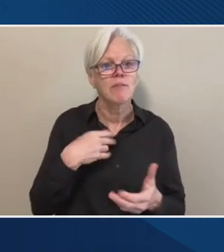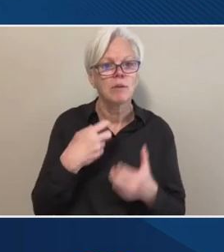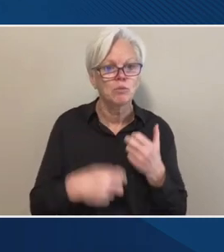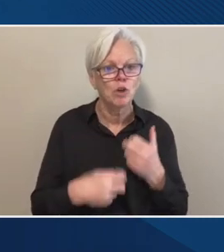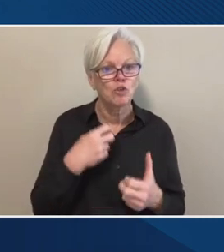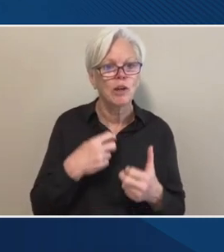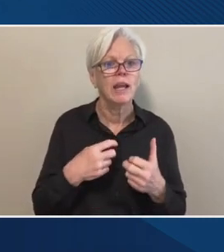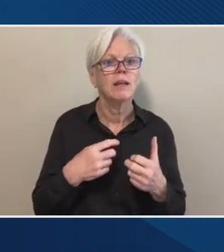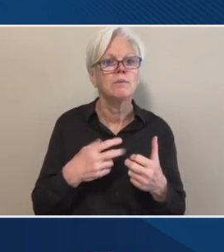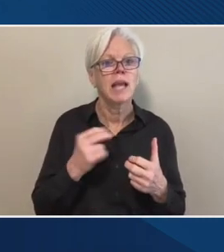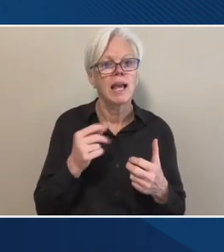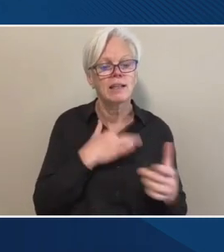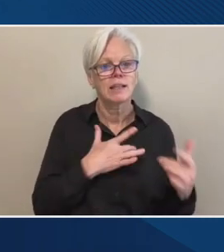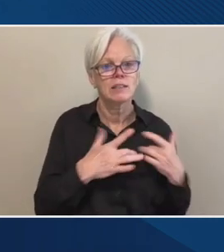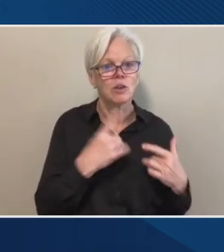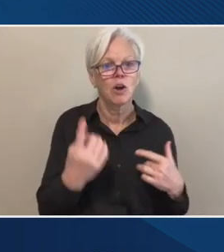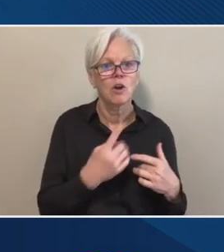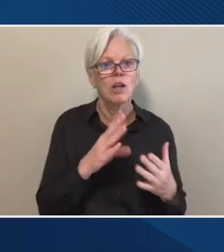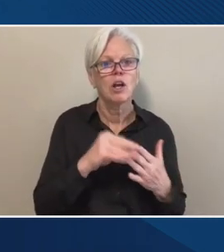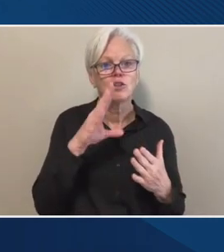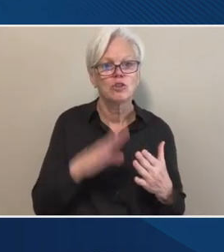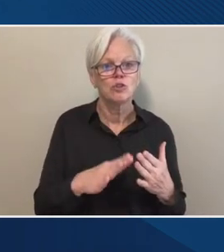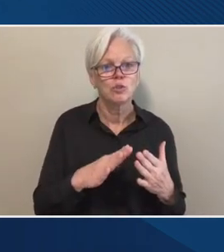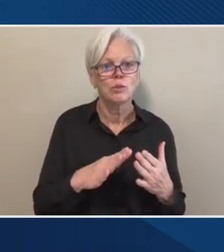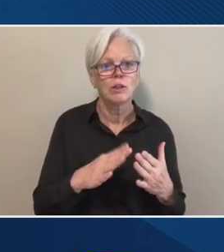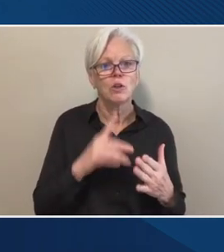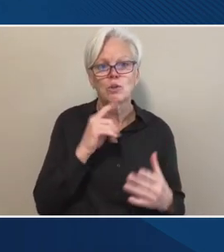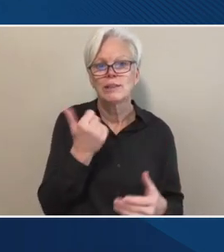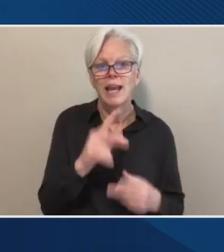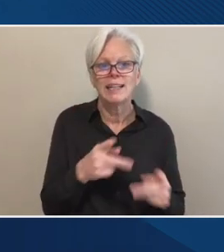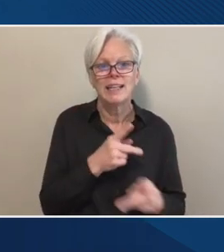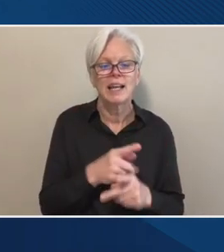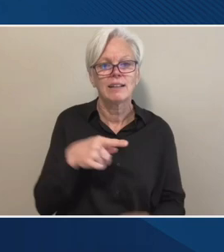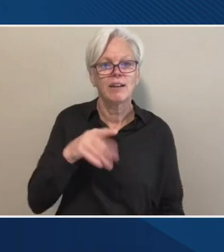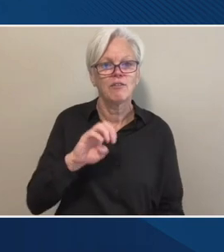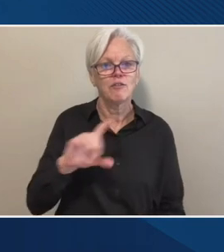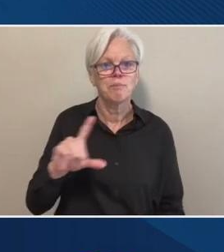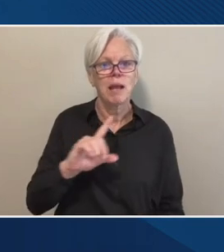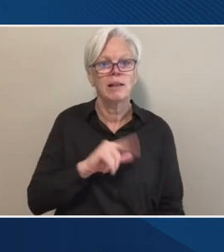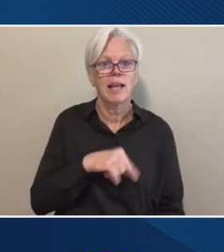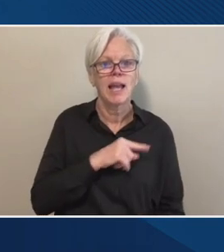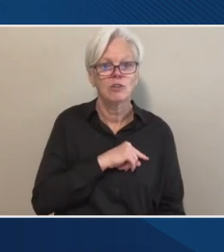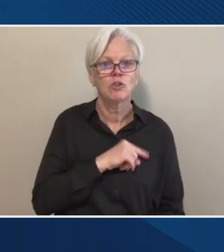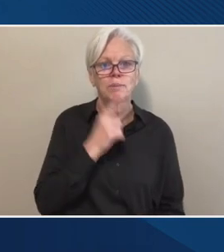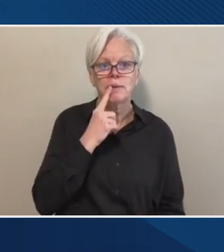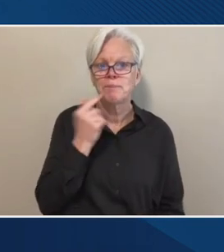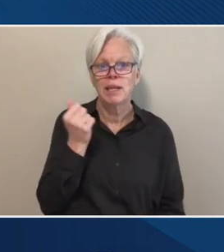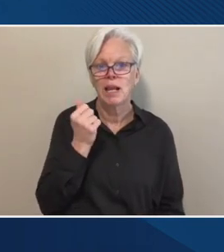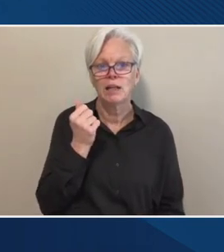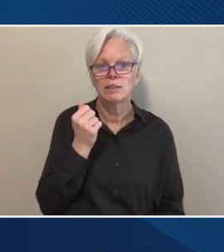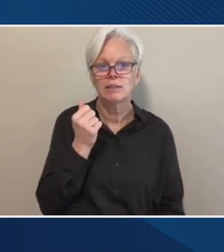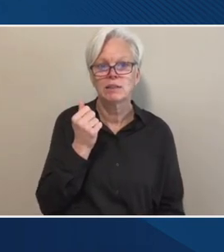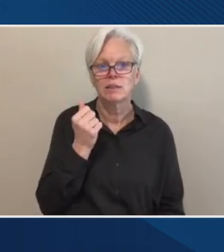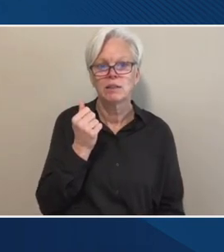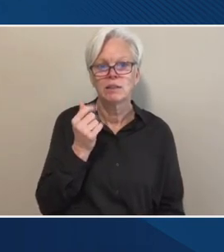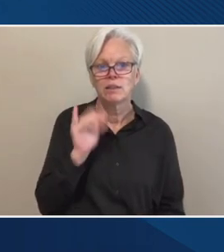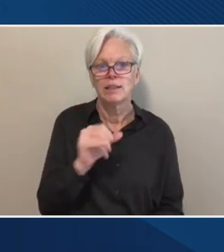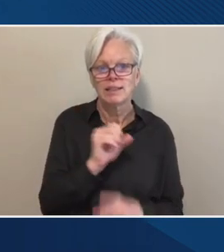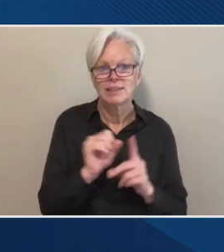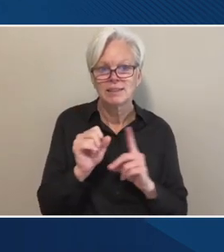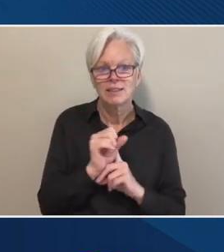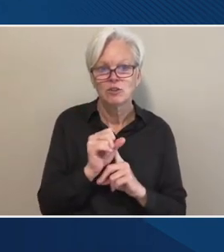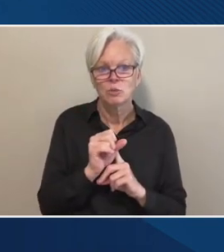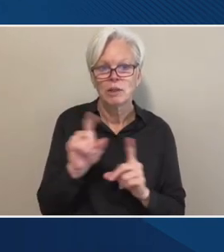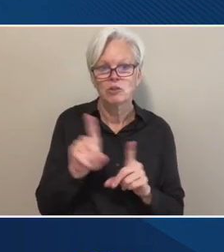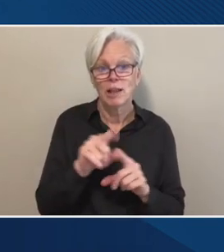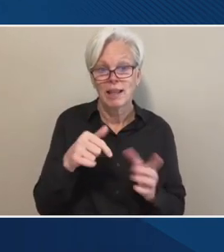is, uh, a student losing any type of Pell eligibility because it's, it's a situation such as this.